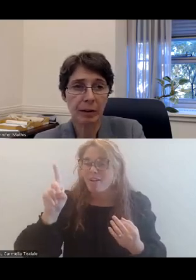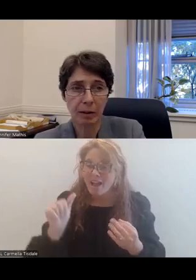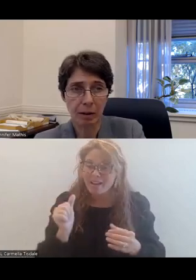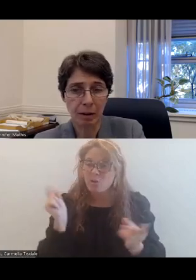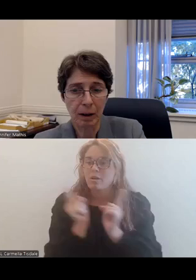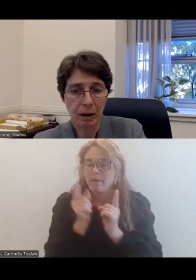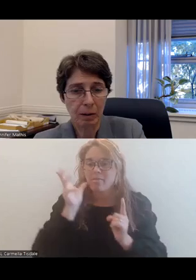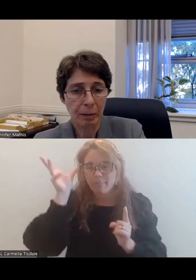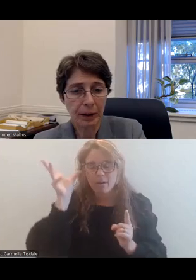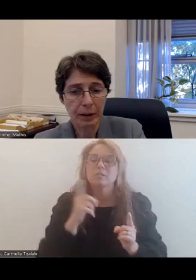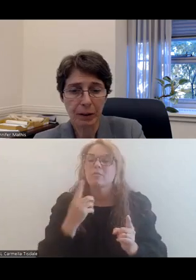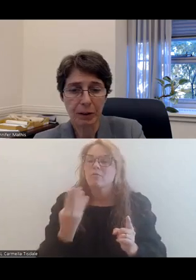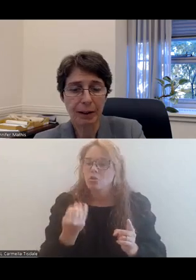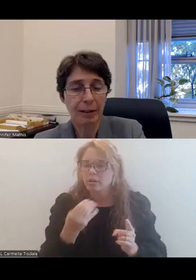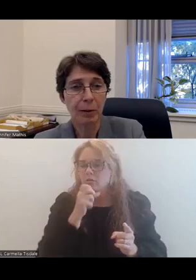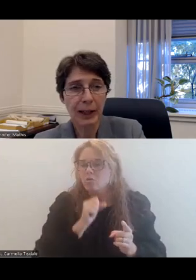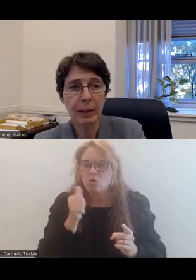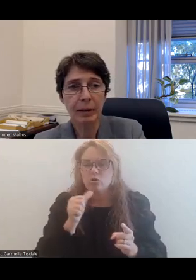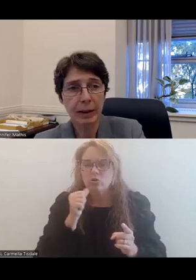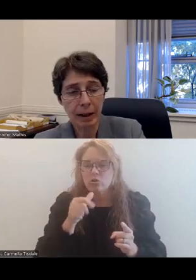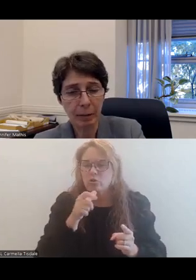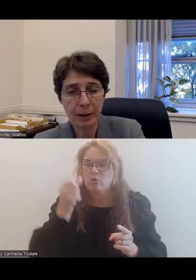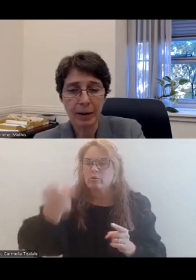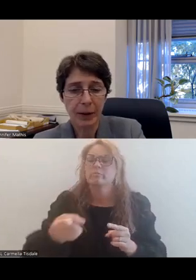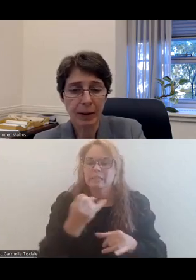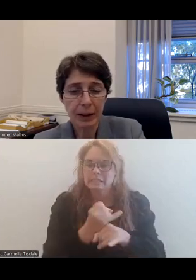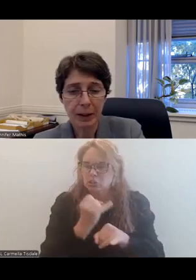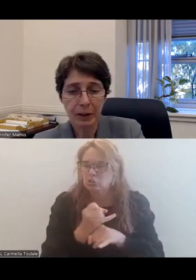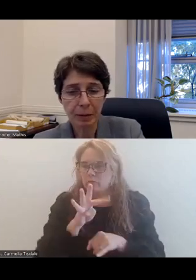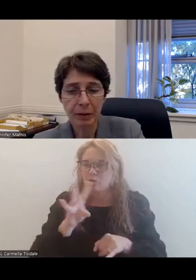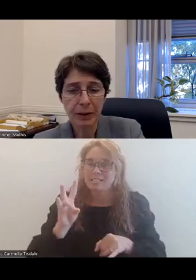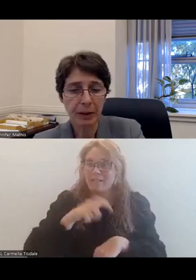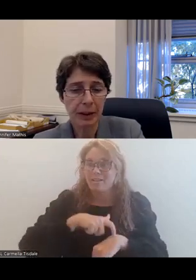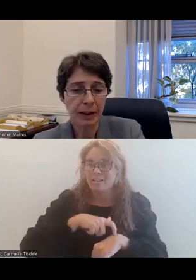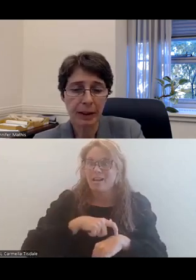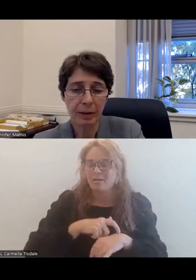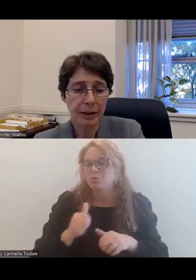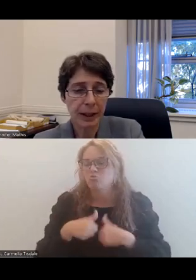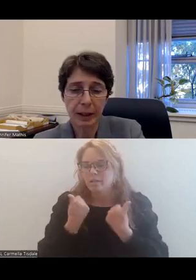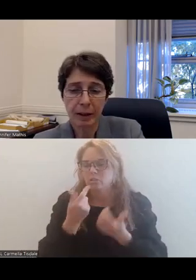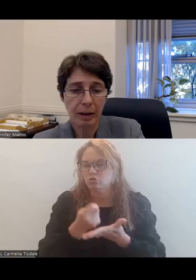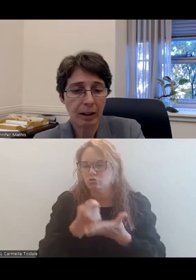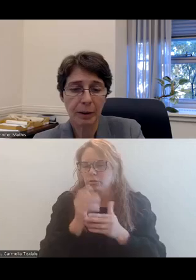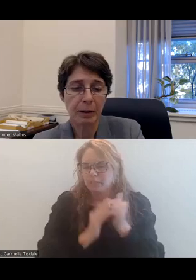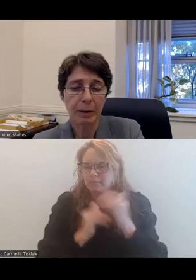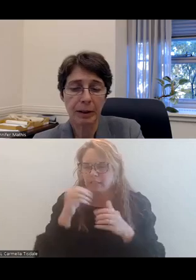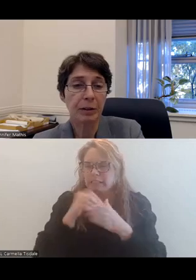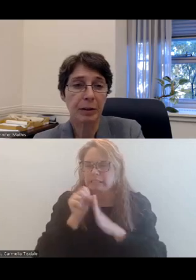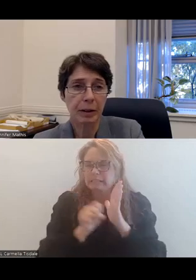of a 14-year-old girl who had been institutionalized 47 times. In residential treatment facilities in and out of state,